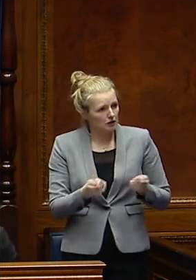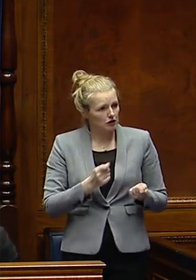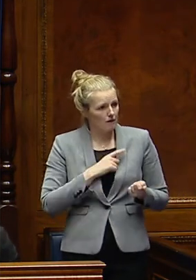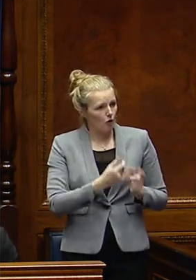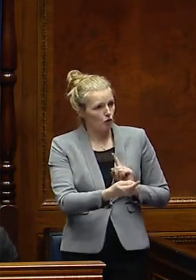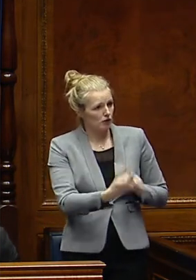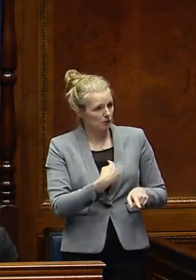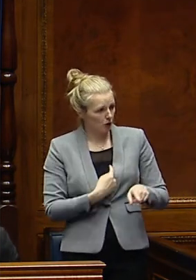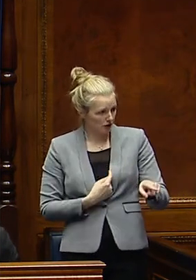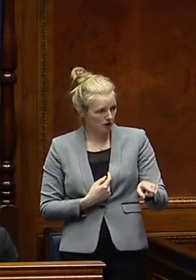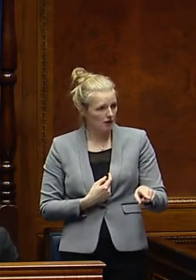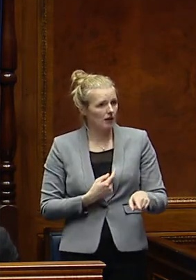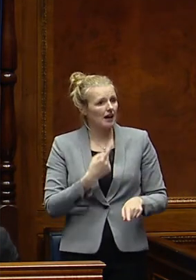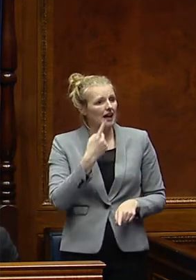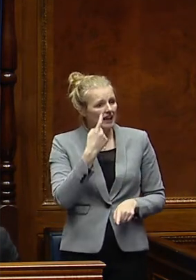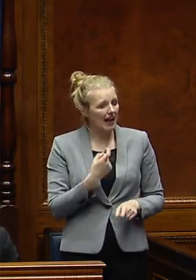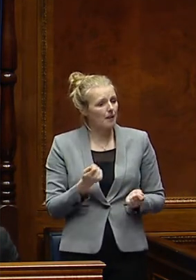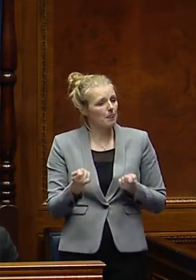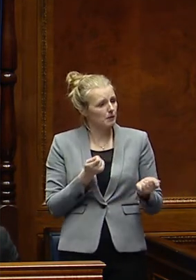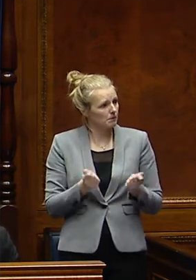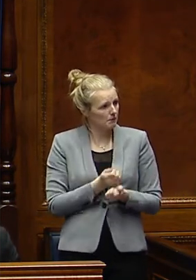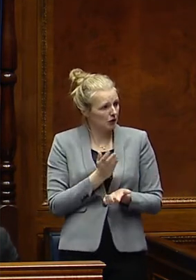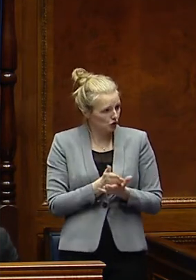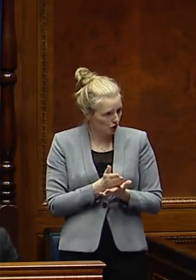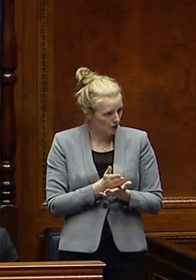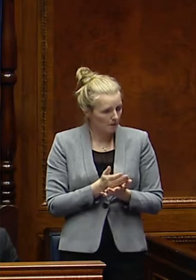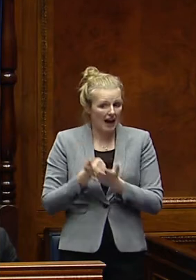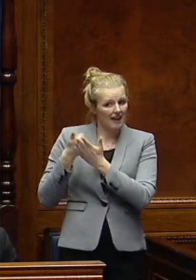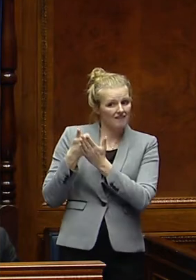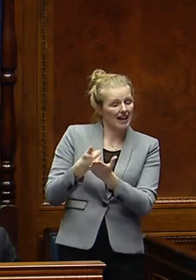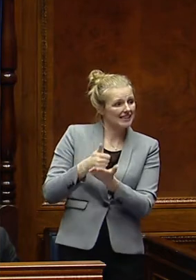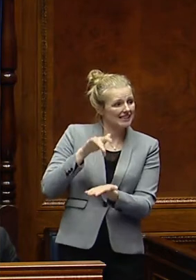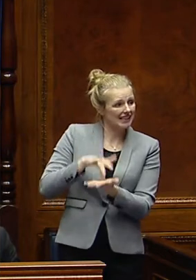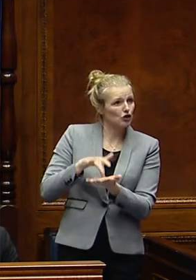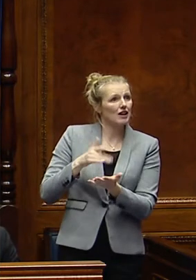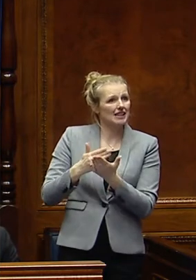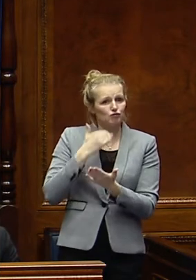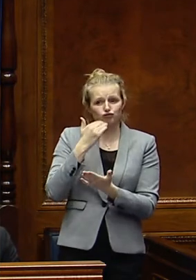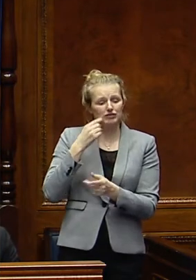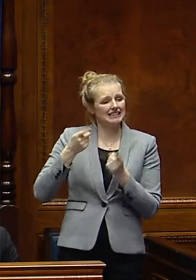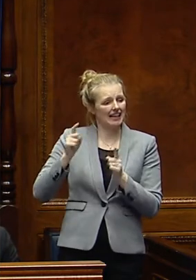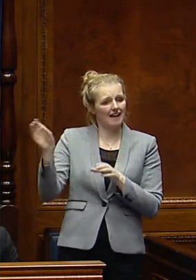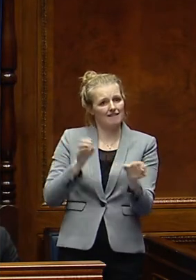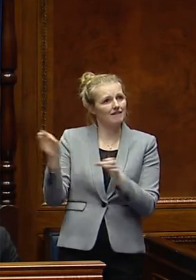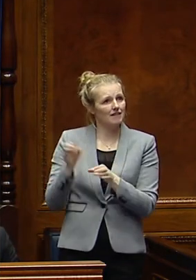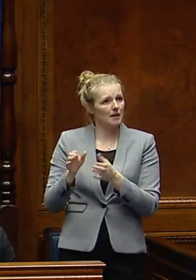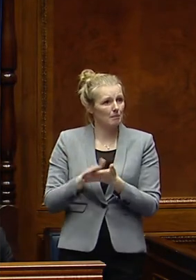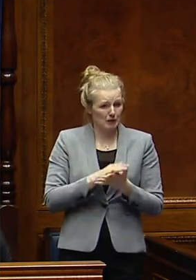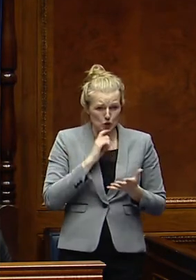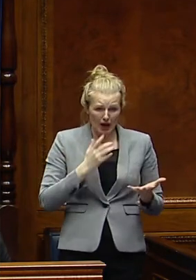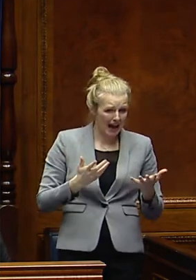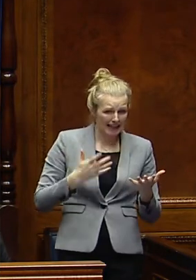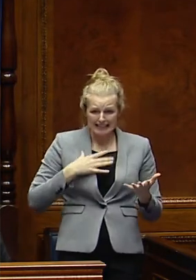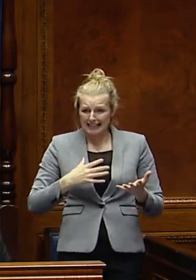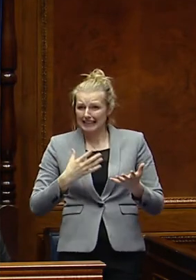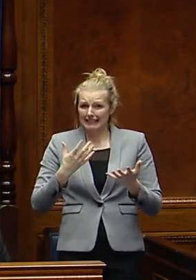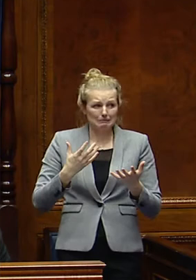response. Could the Minister ensure that the advice sector is adequately resourced, so that those who are dependent on